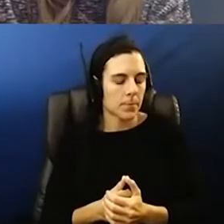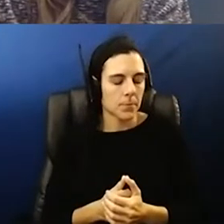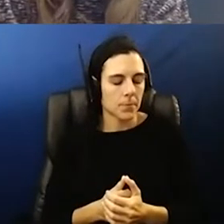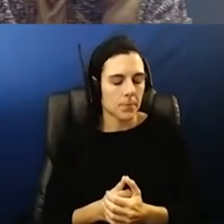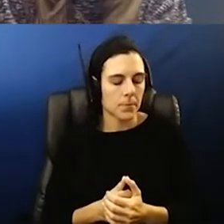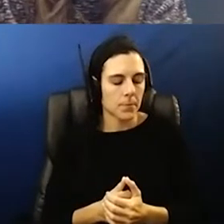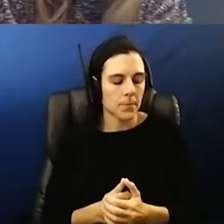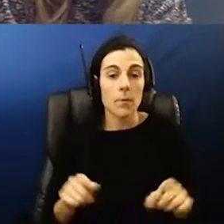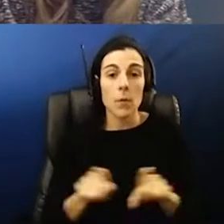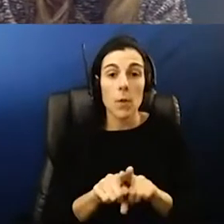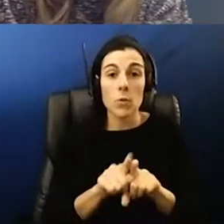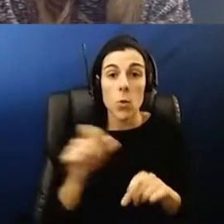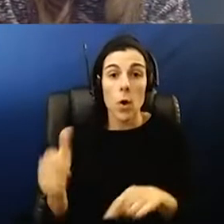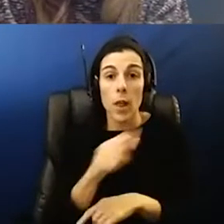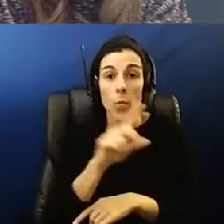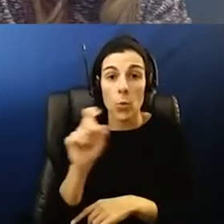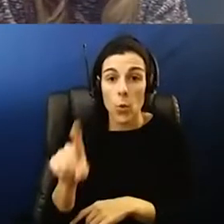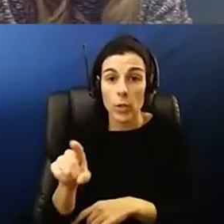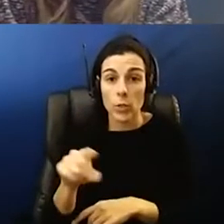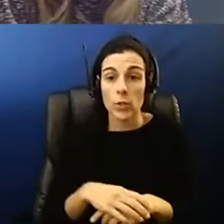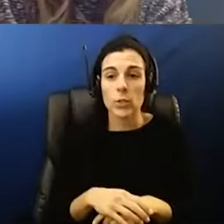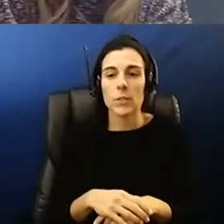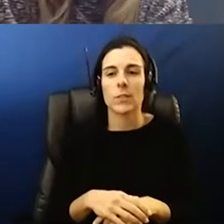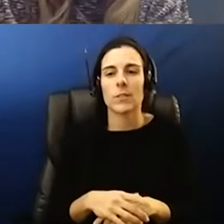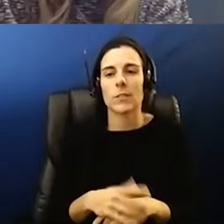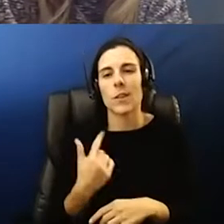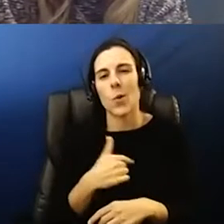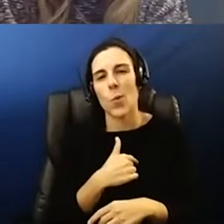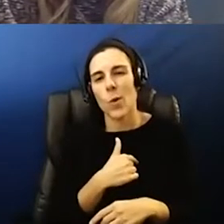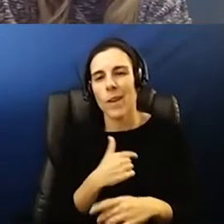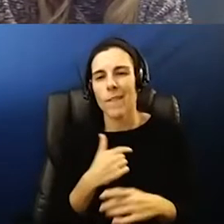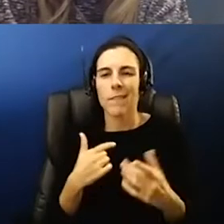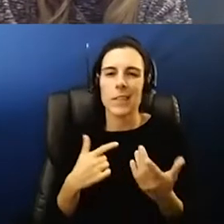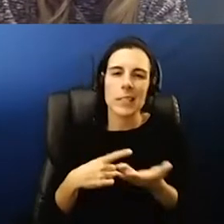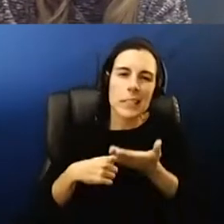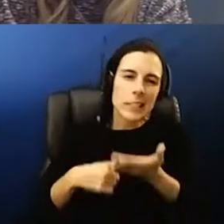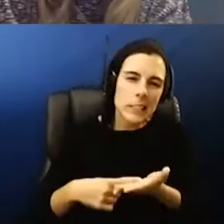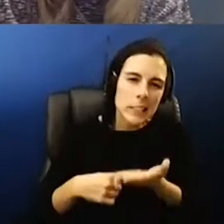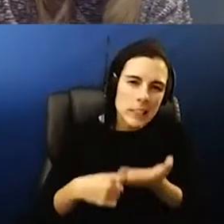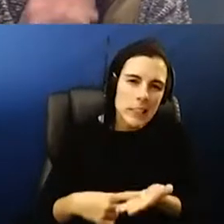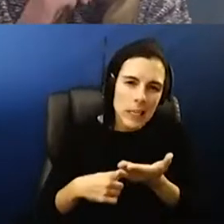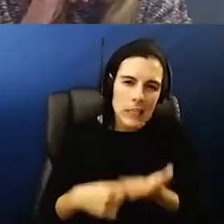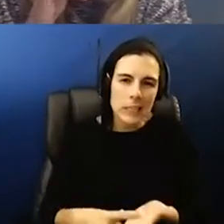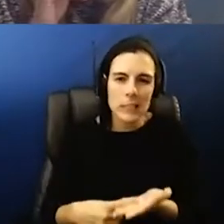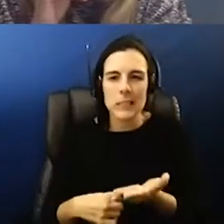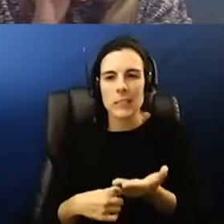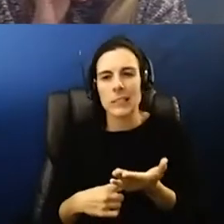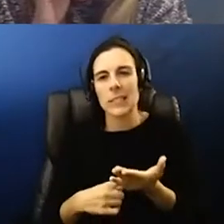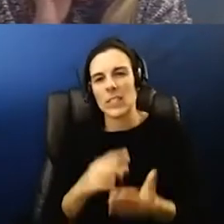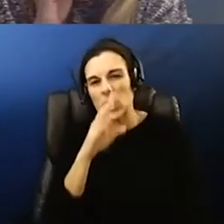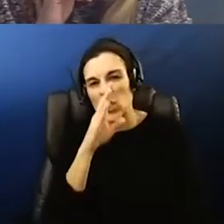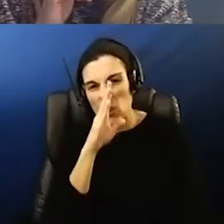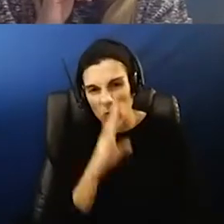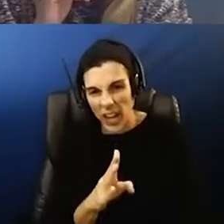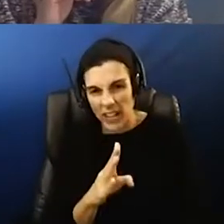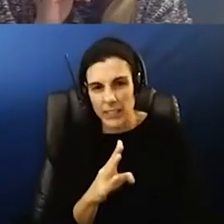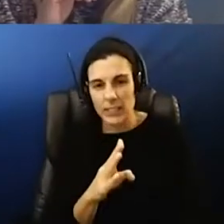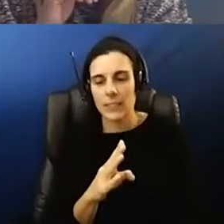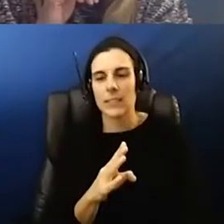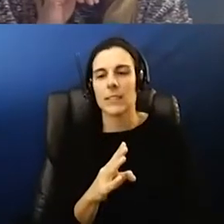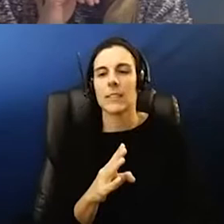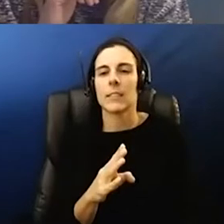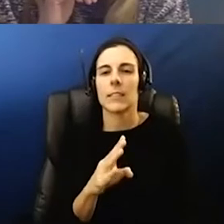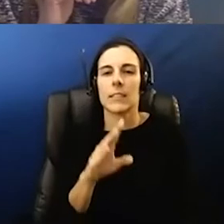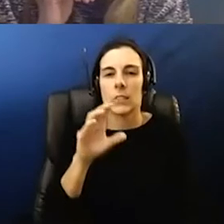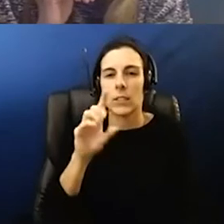question that that we've talked about but it's fairly put to us fairly directly and again i think this might be something that either dr